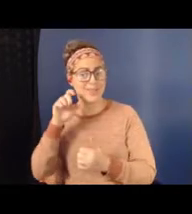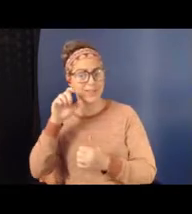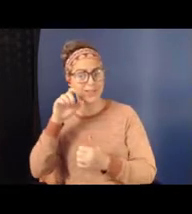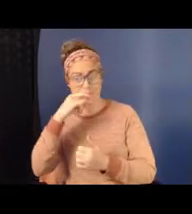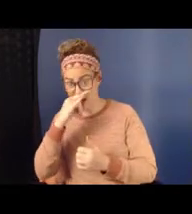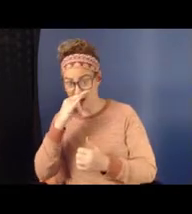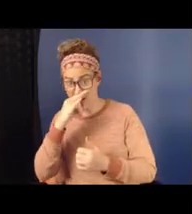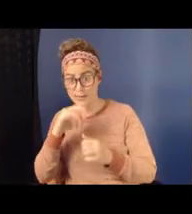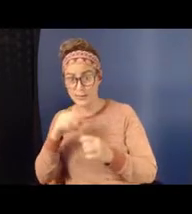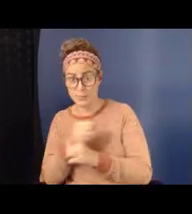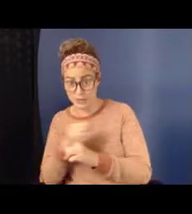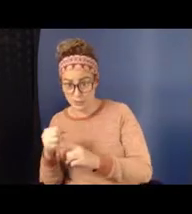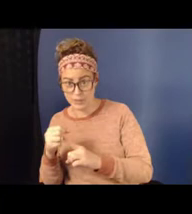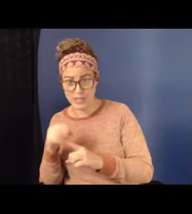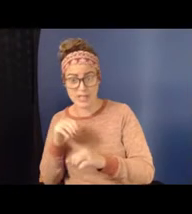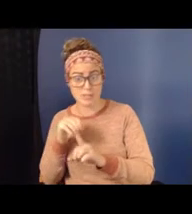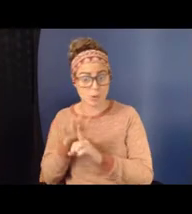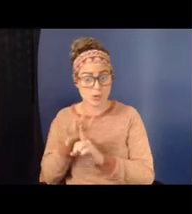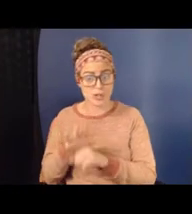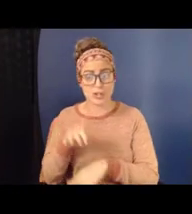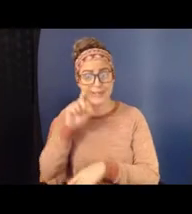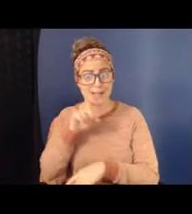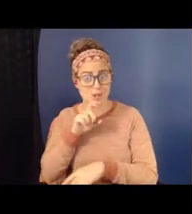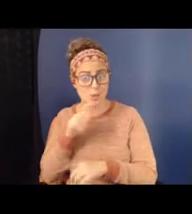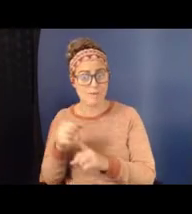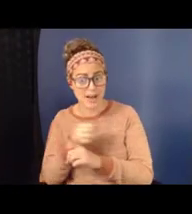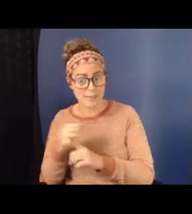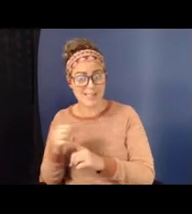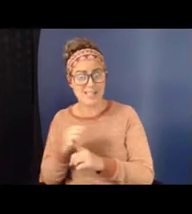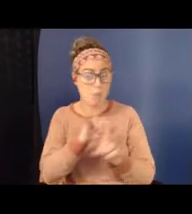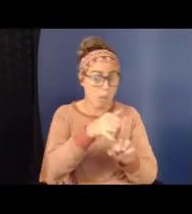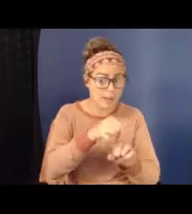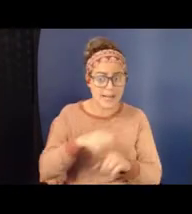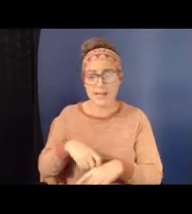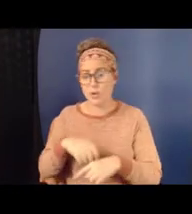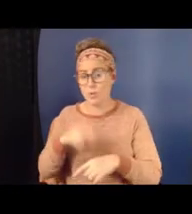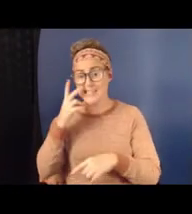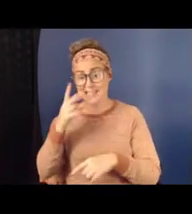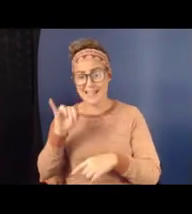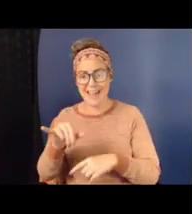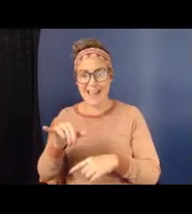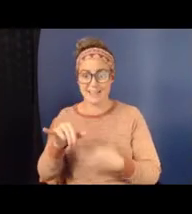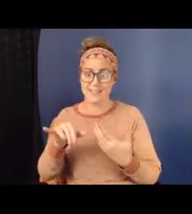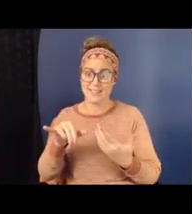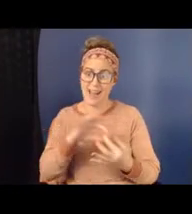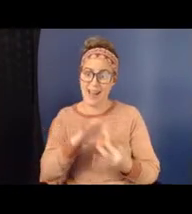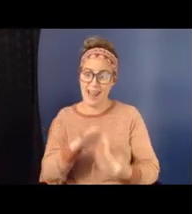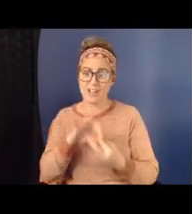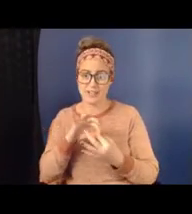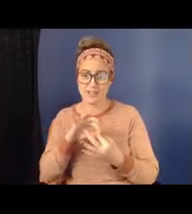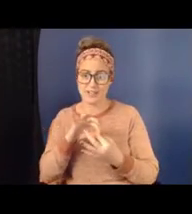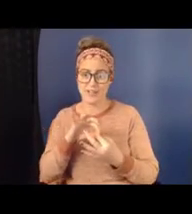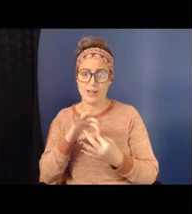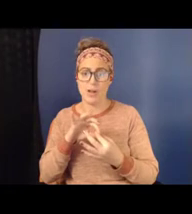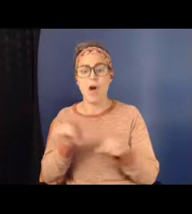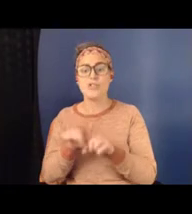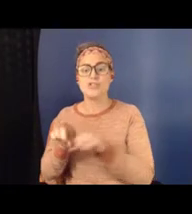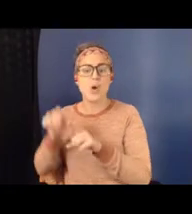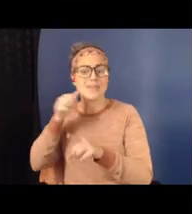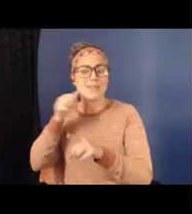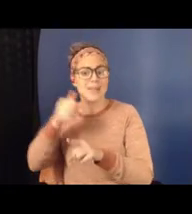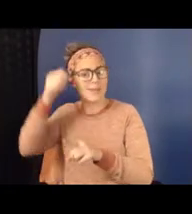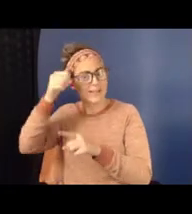and bullying involvement. We also see that connection also within the sibling relationships.